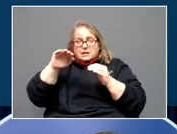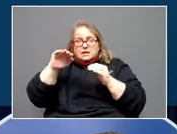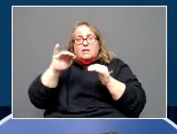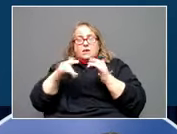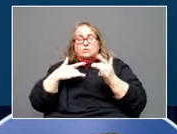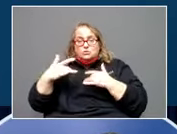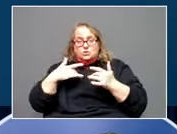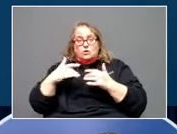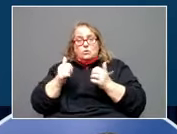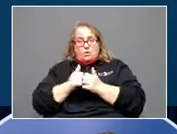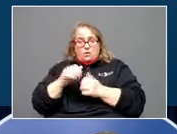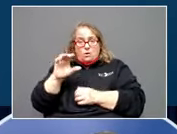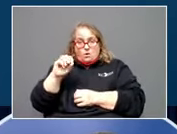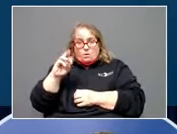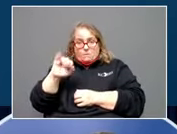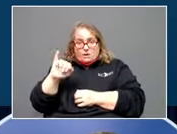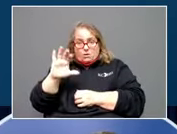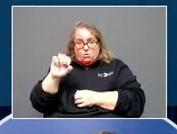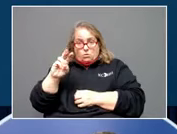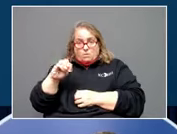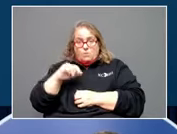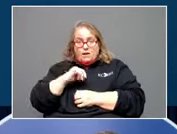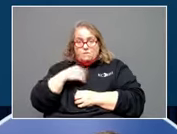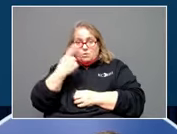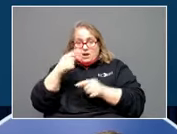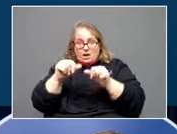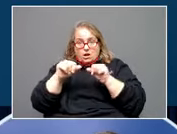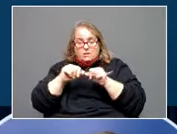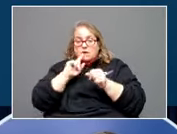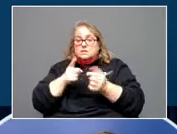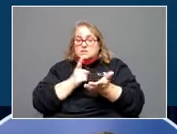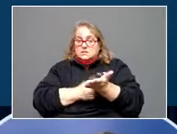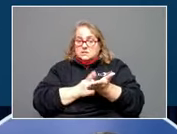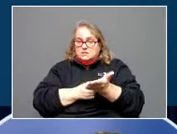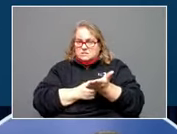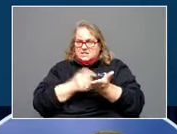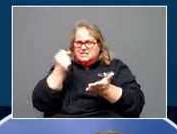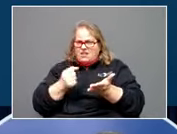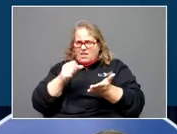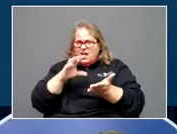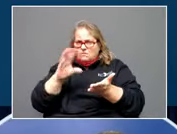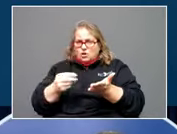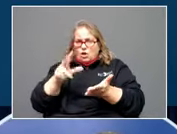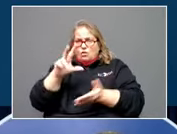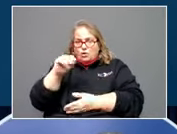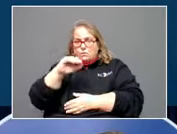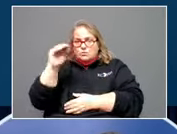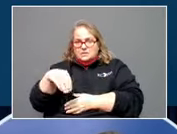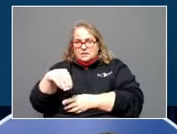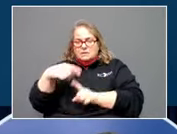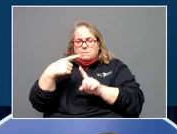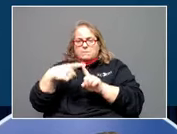I think we had one area that was talking about a 30, it was in South Africa, talking about a 30% positivity rate.